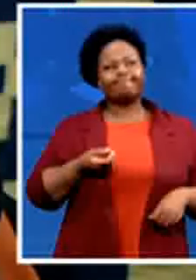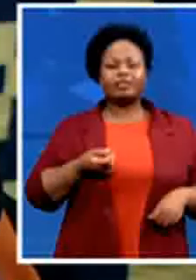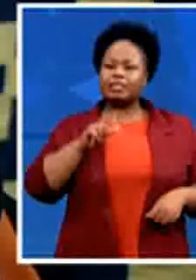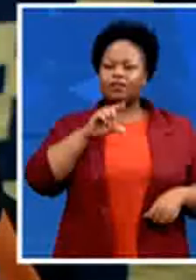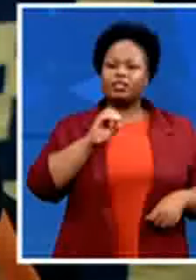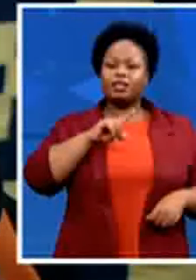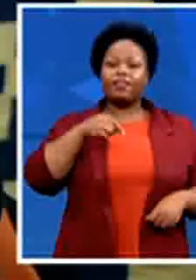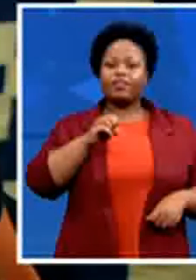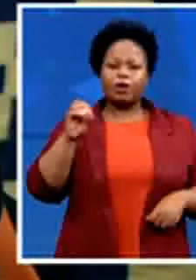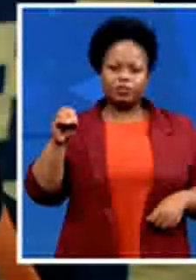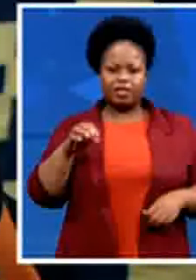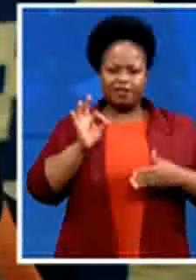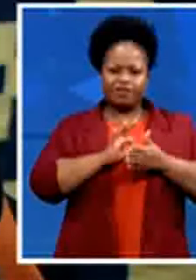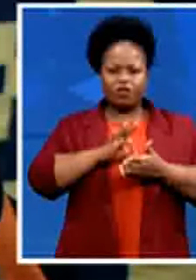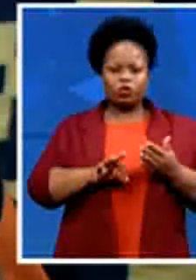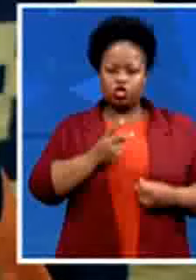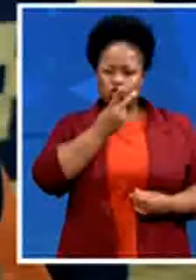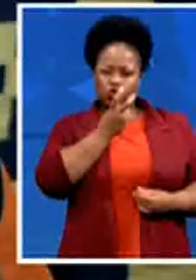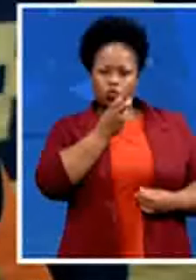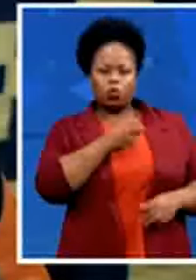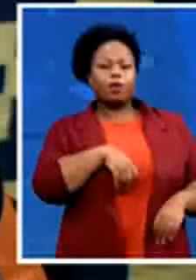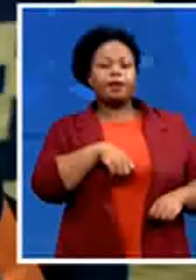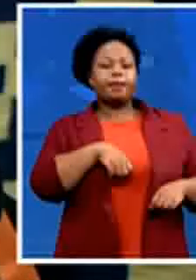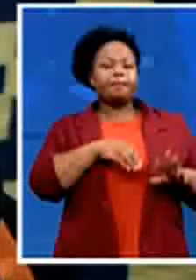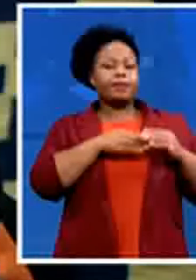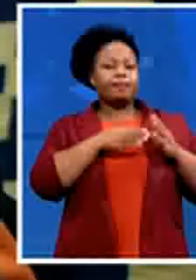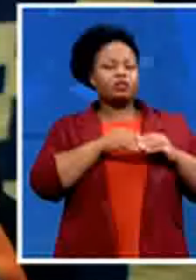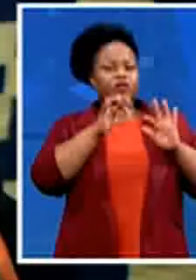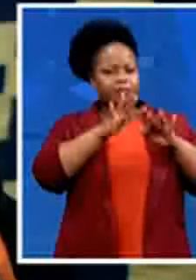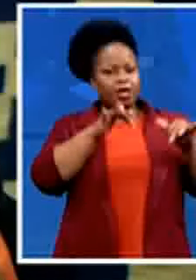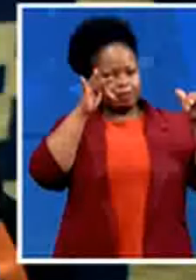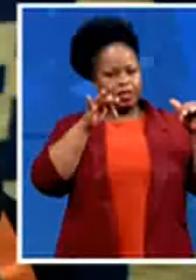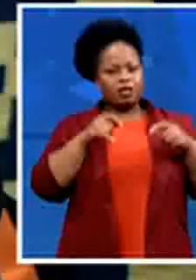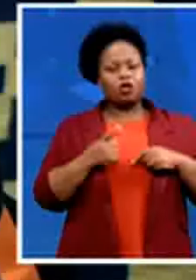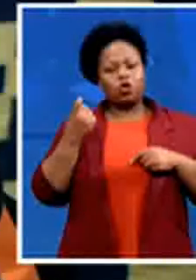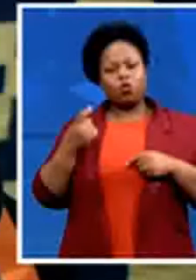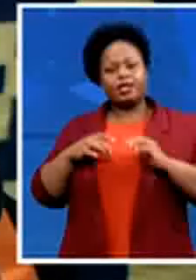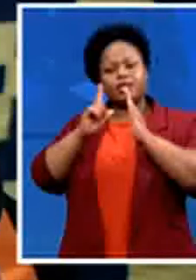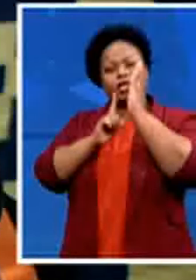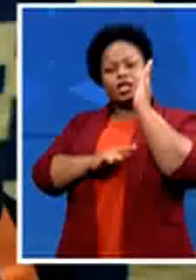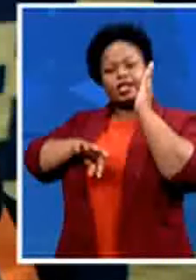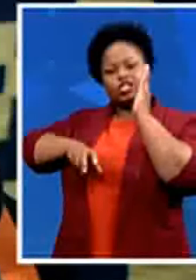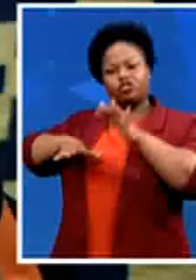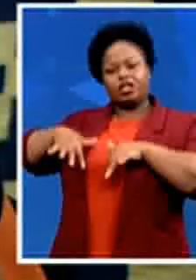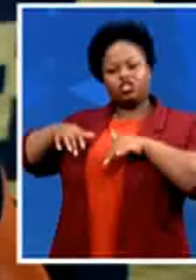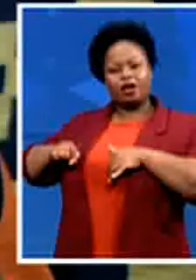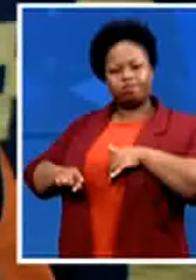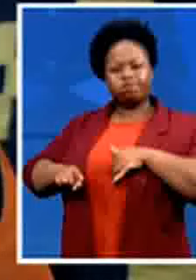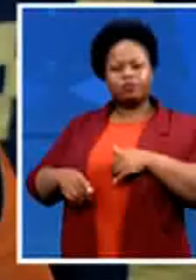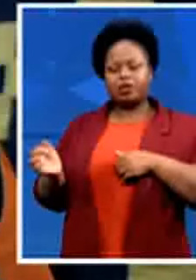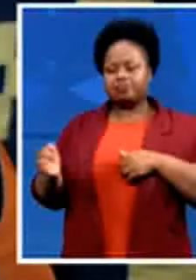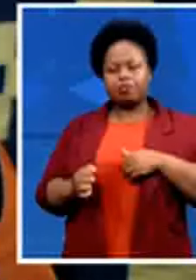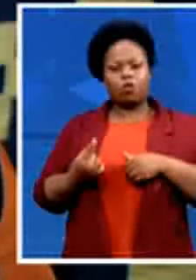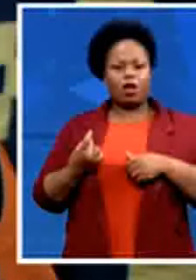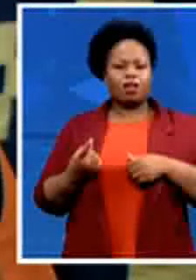one in the legislature the last year the whole of 2020 2020 we